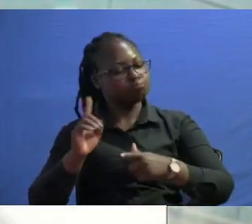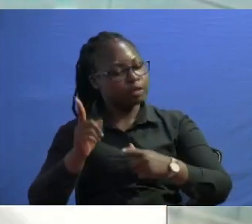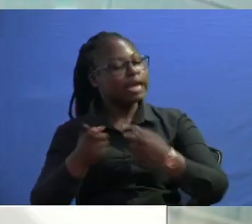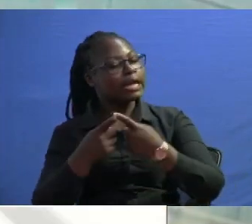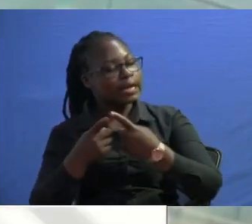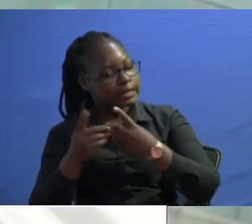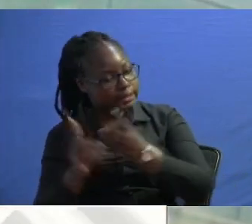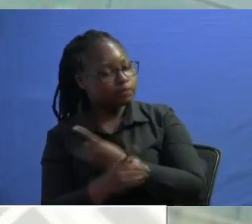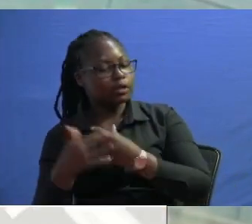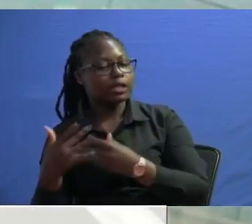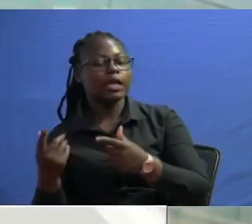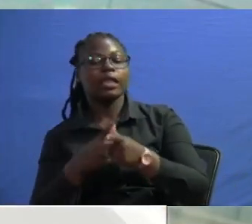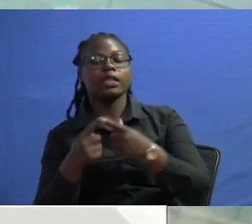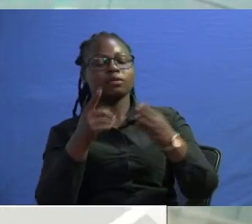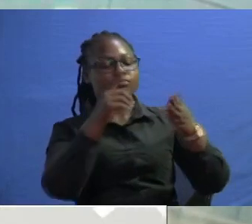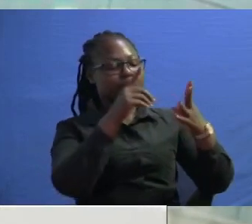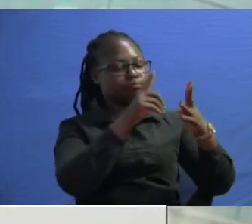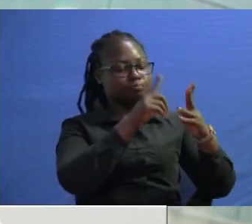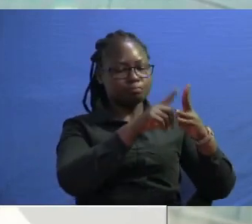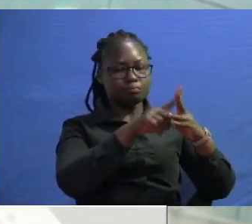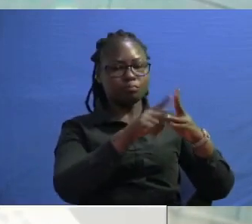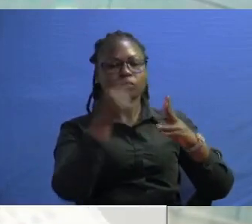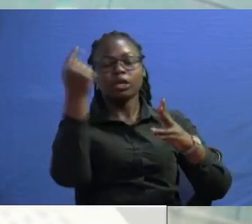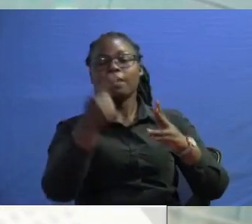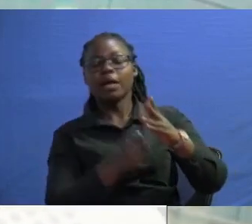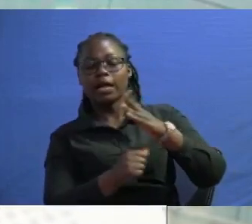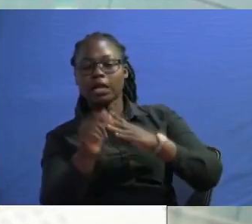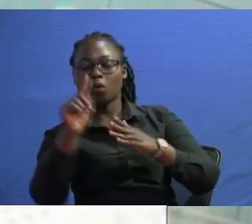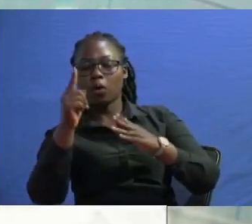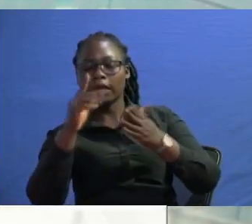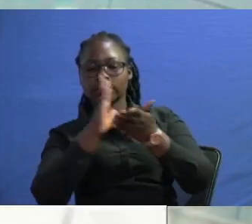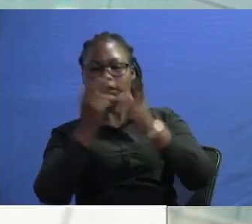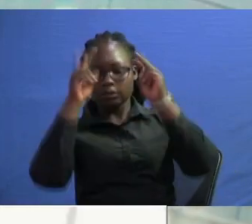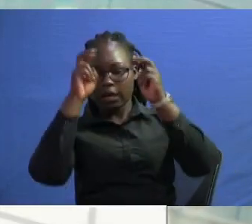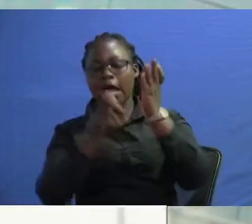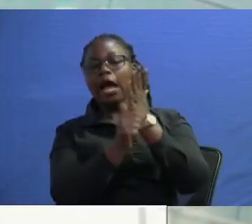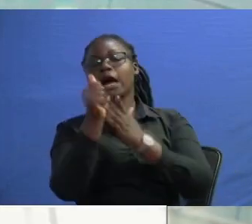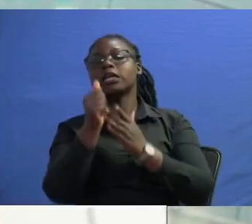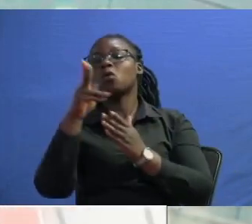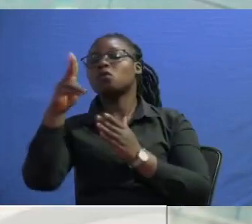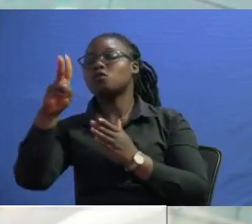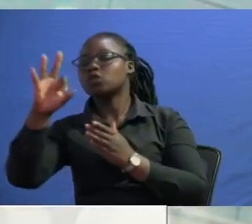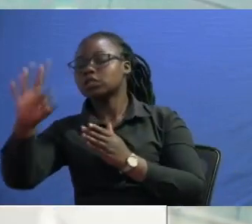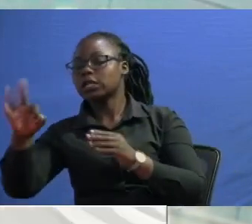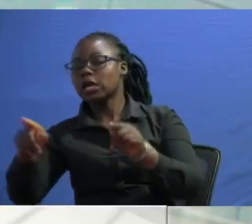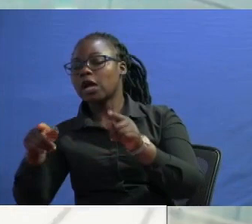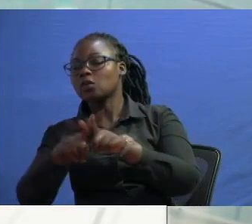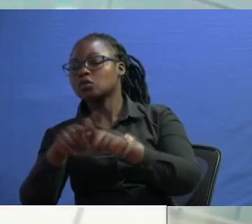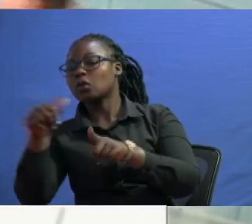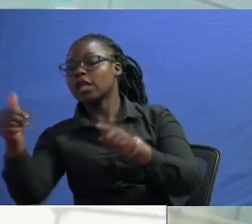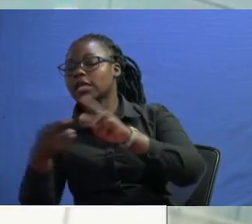cost of living comes under one subheading article 43 and other related matters